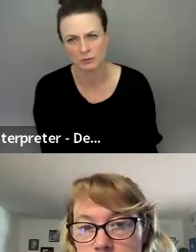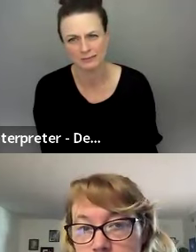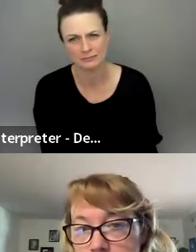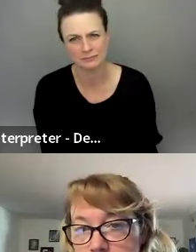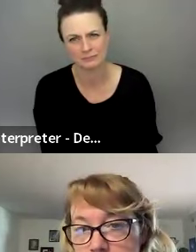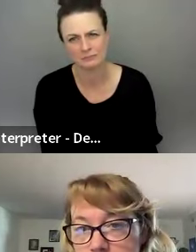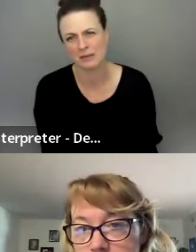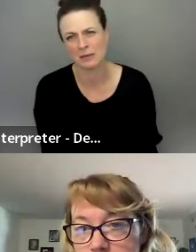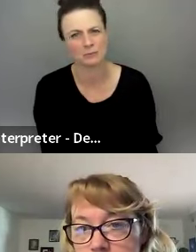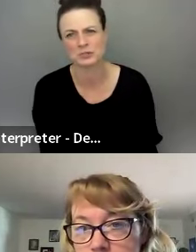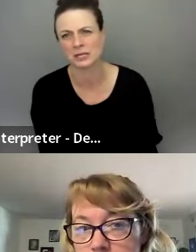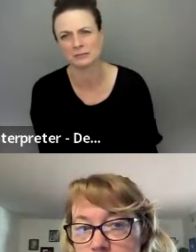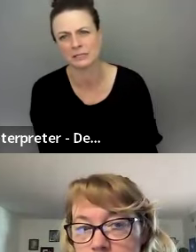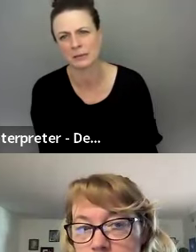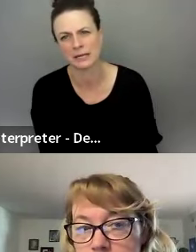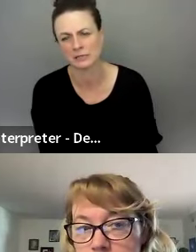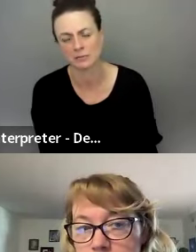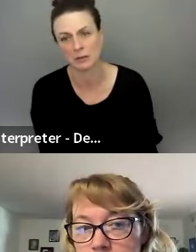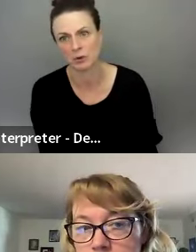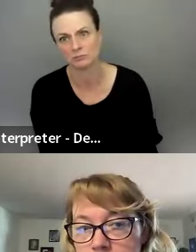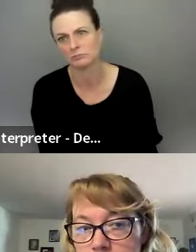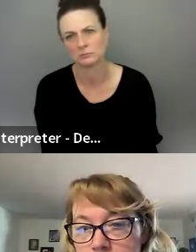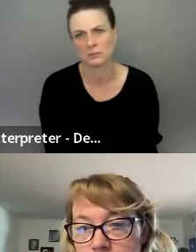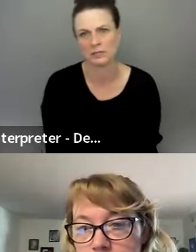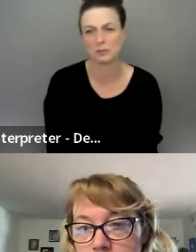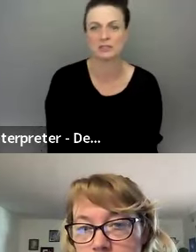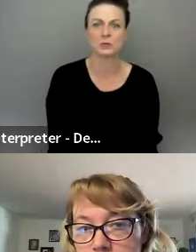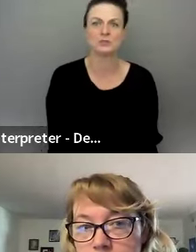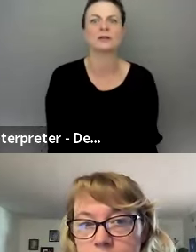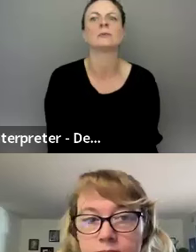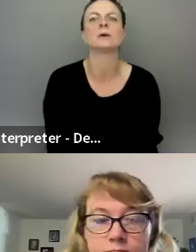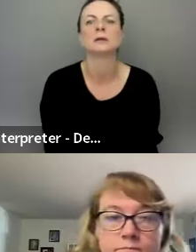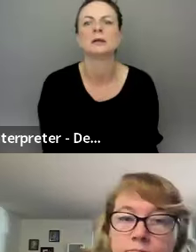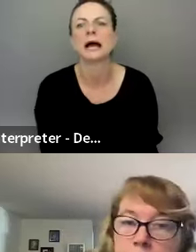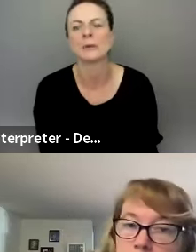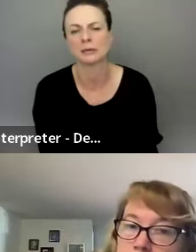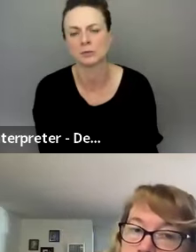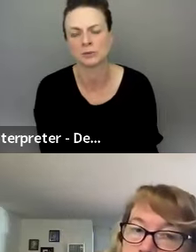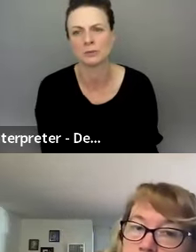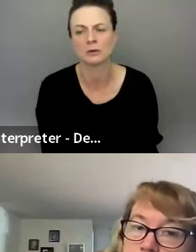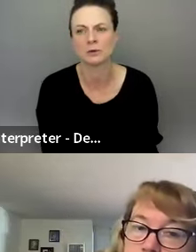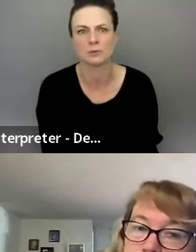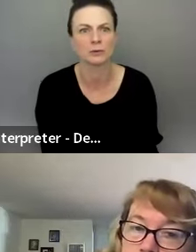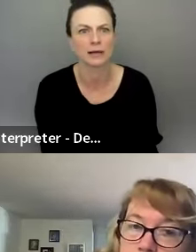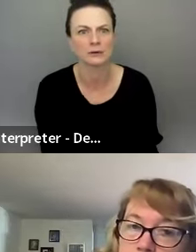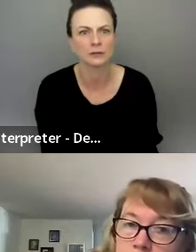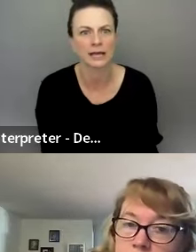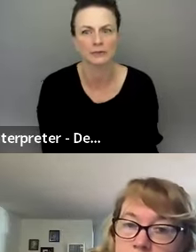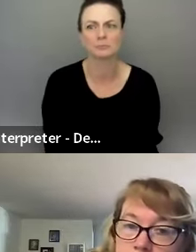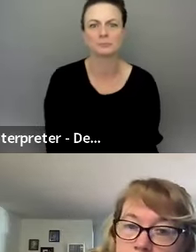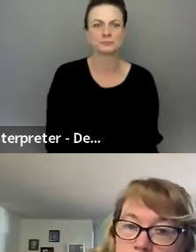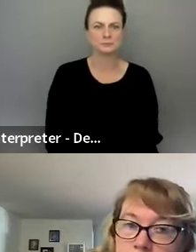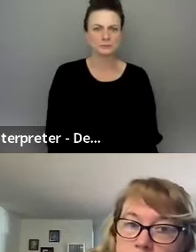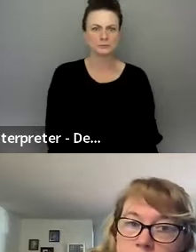group. Maybe we'll see. It depends on people. It depends on who's available, how we can put people and move people around.